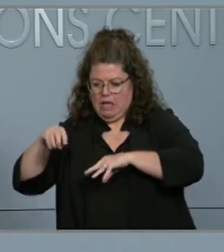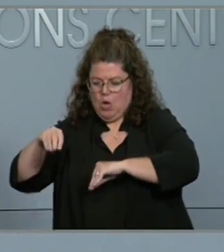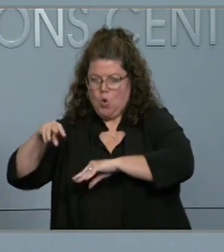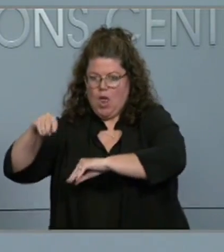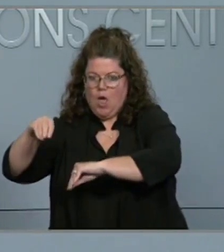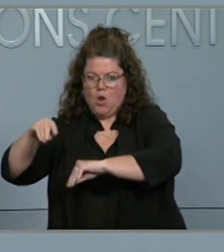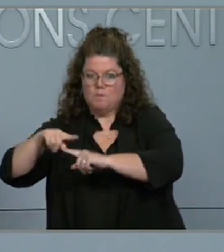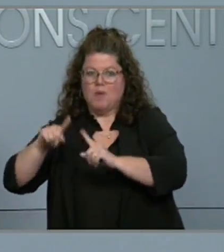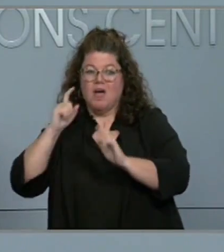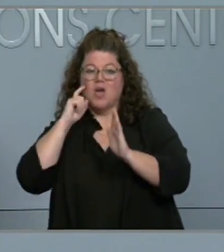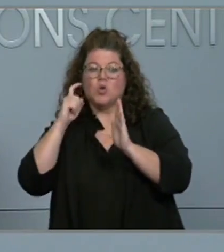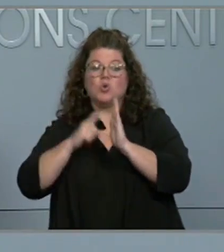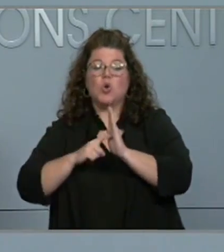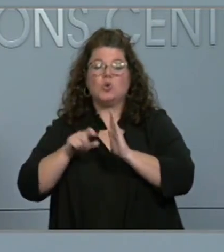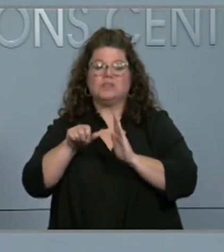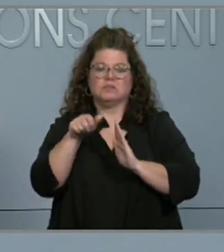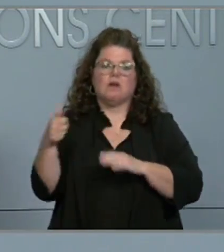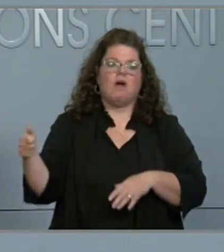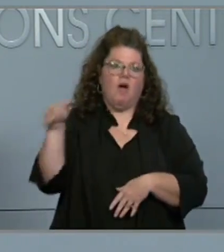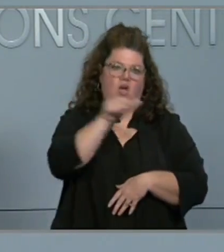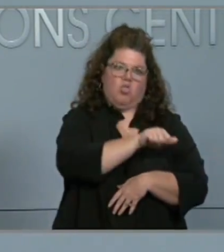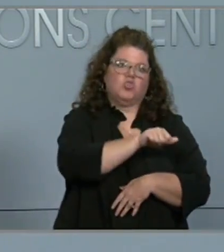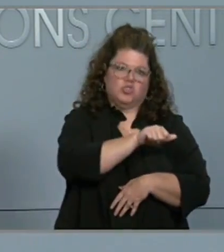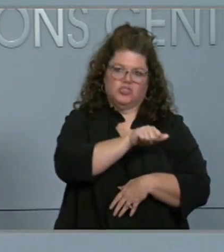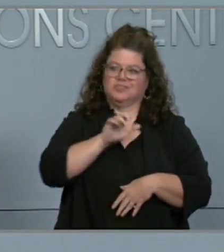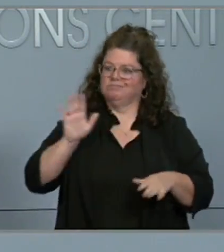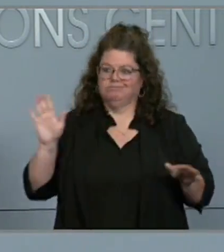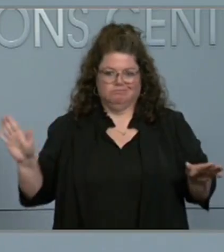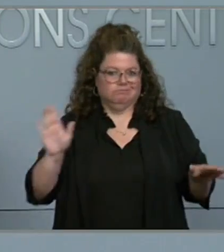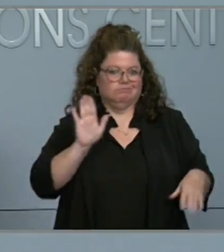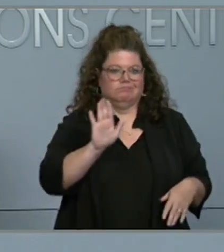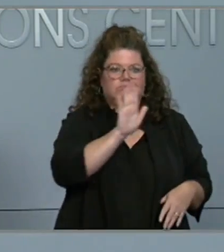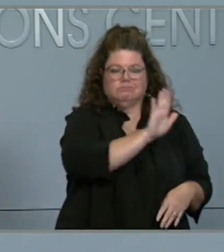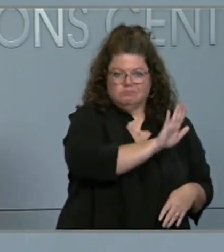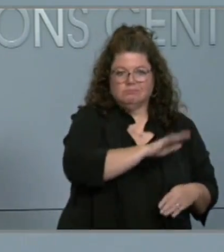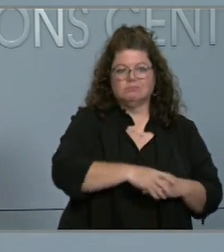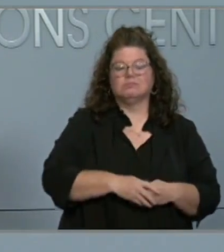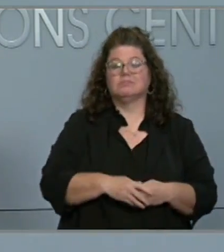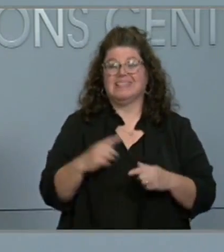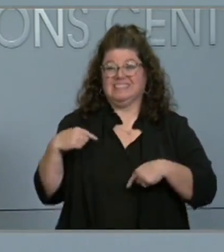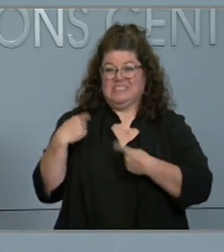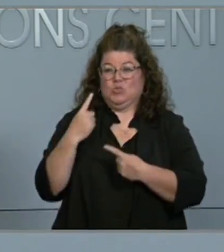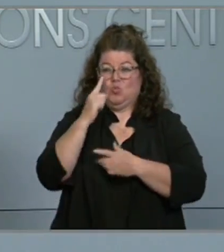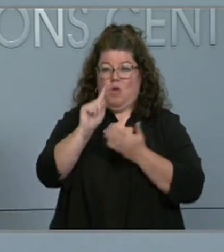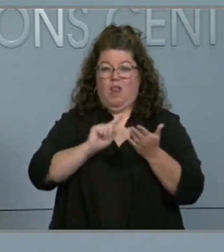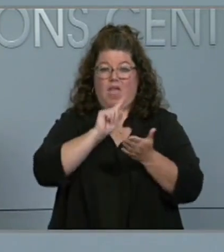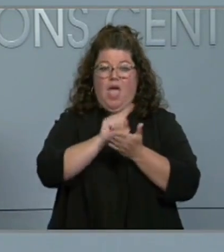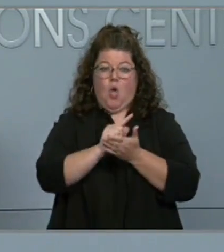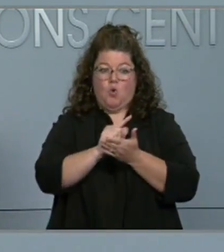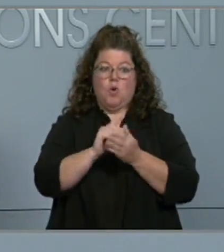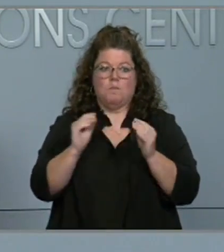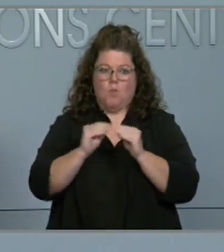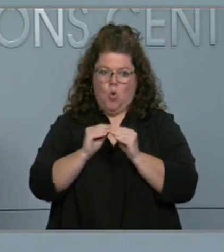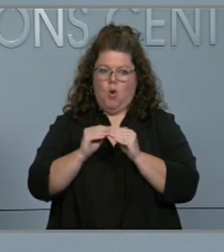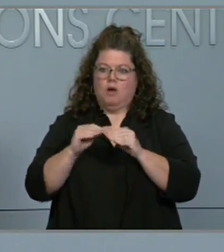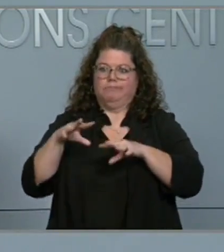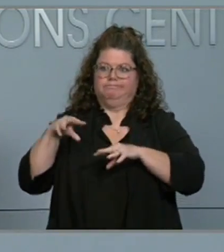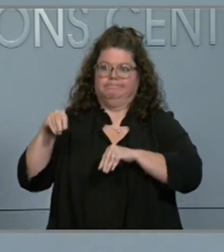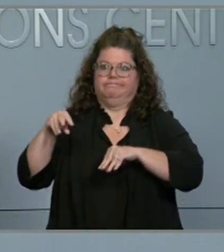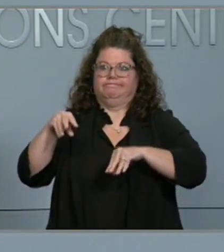seeing them pockets of outages across all three regions of our state, and in the last hour have seen a steady increase in progression.